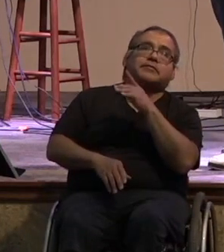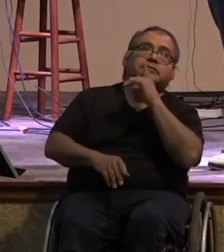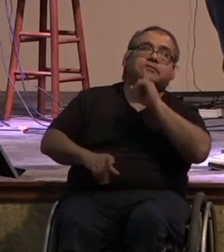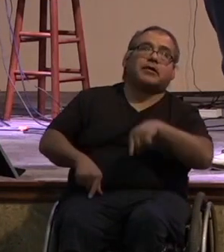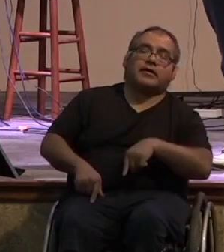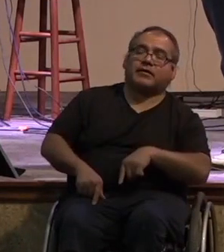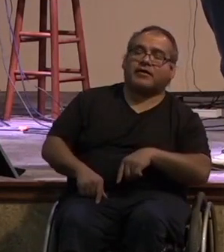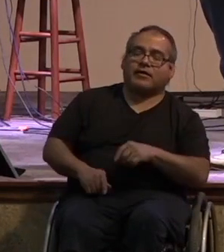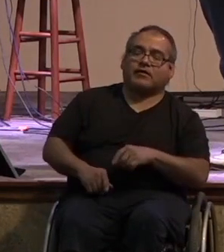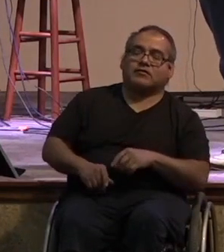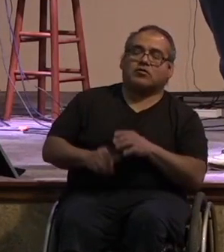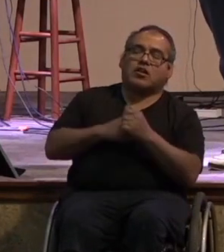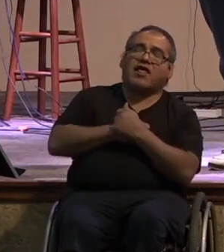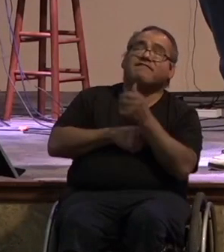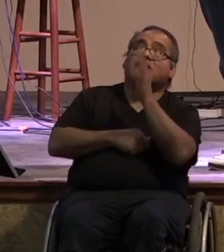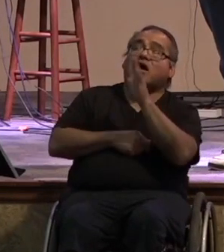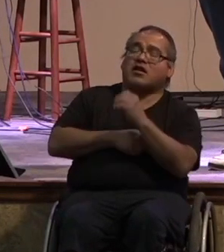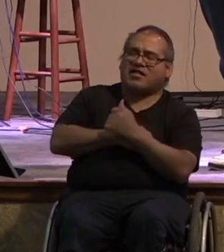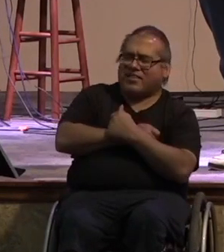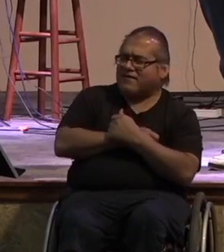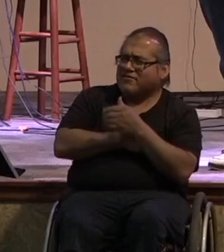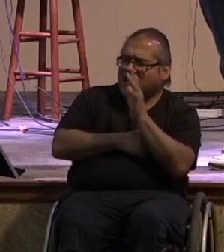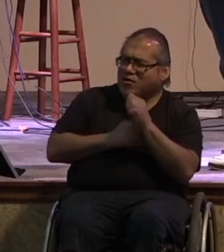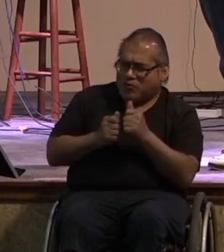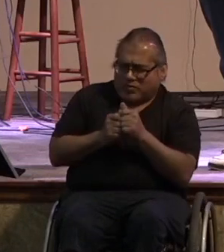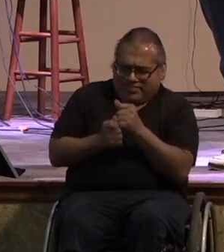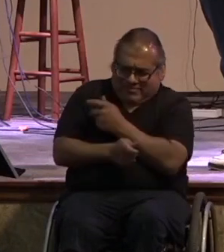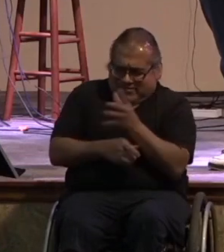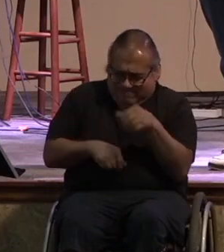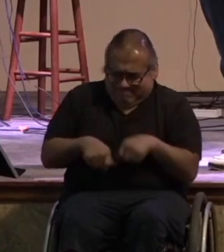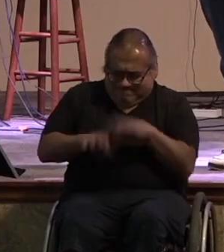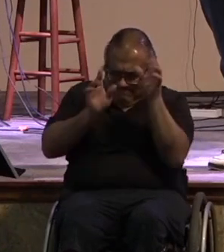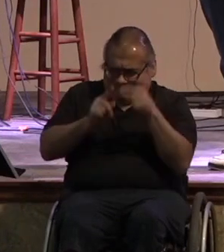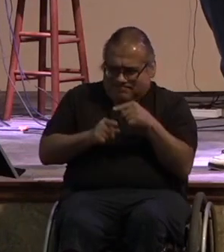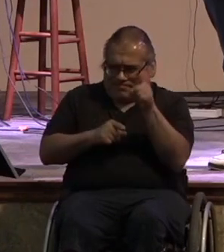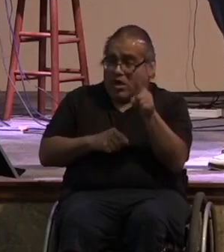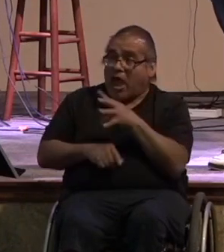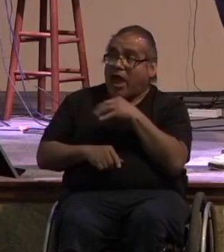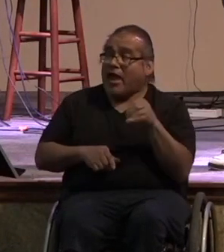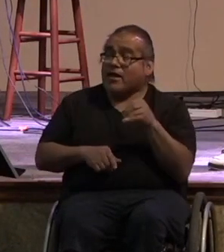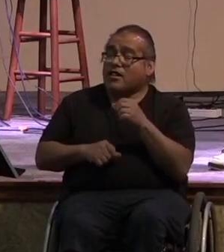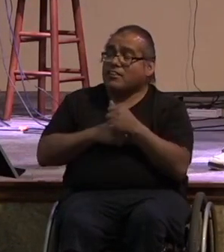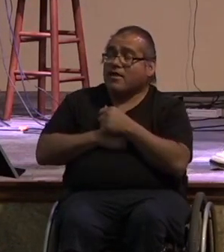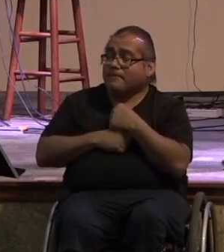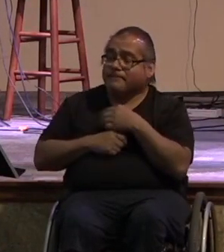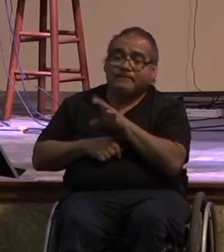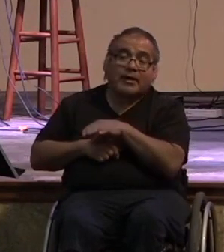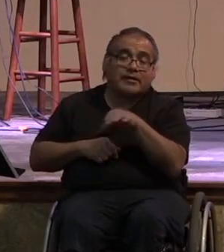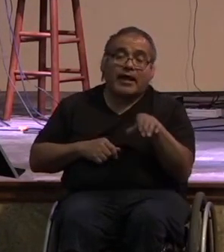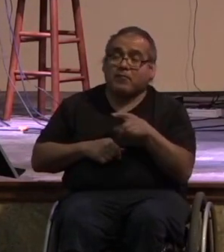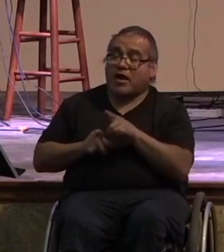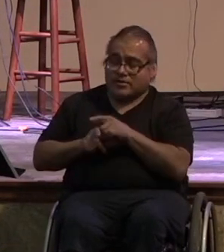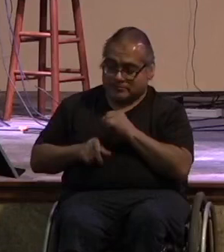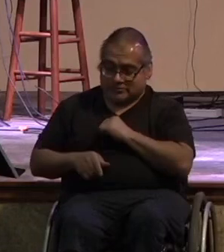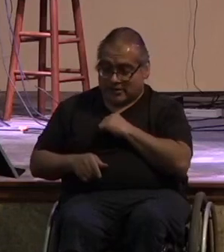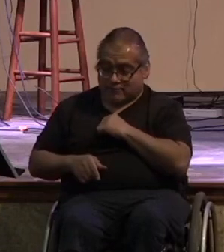god with all that you are and the second is to love your neighbor as yourself those two topics lower